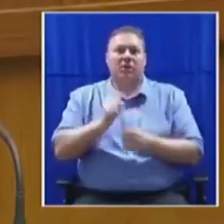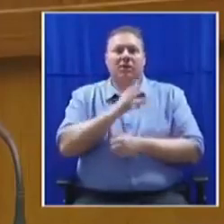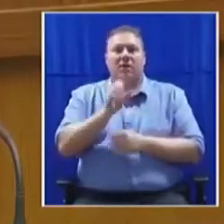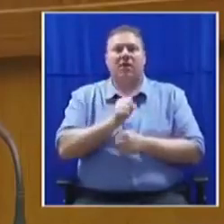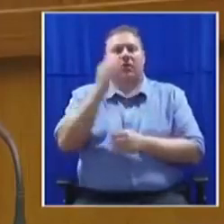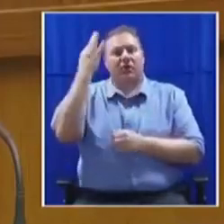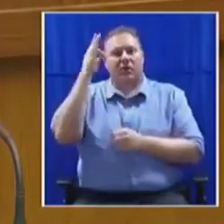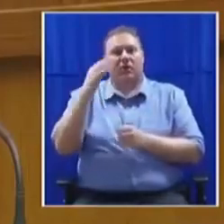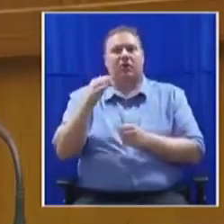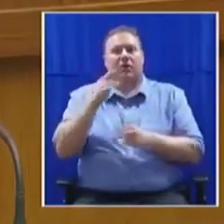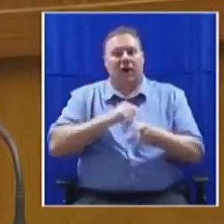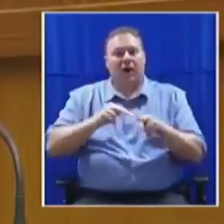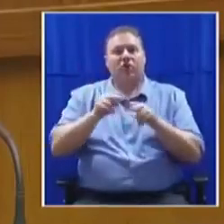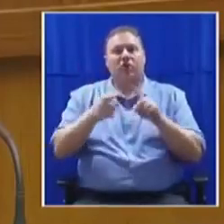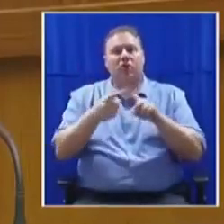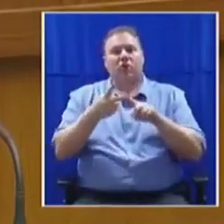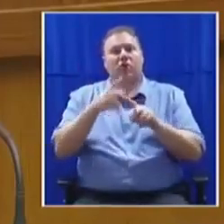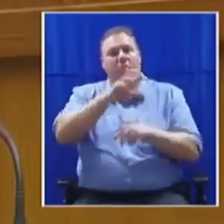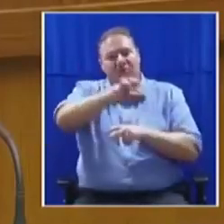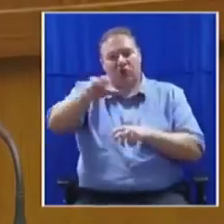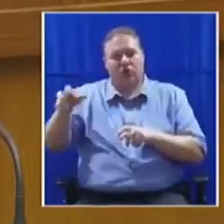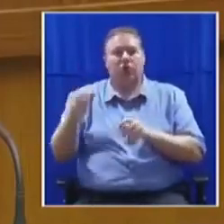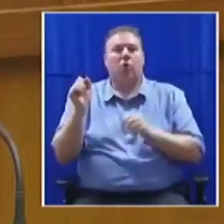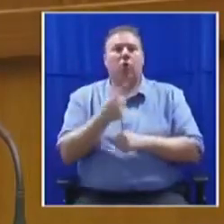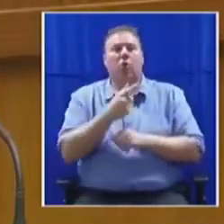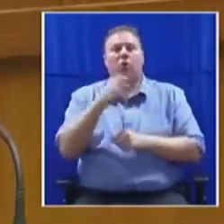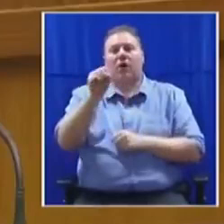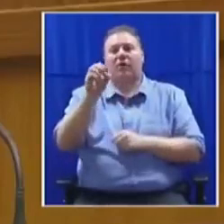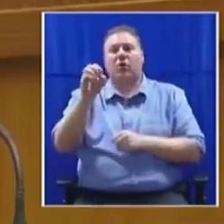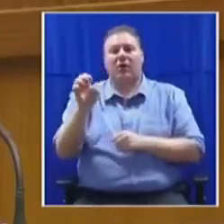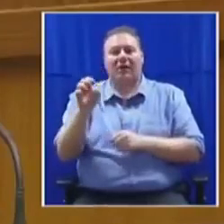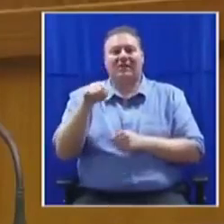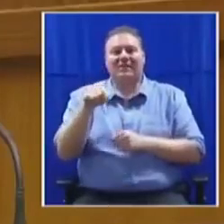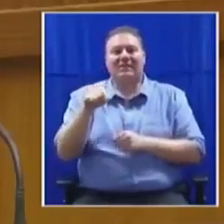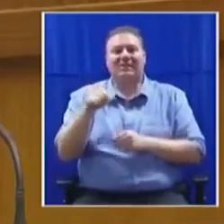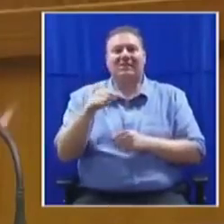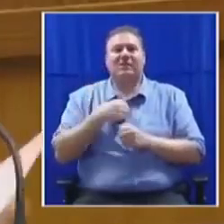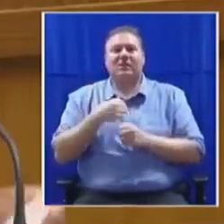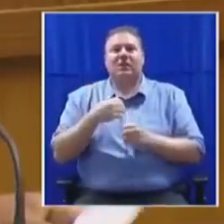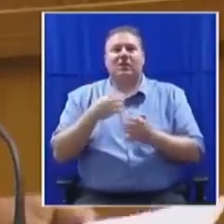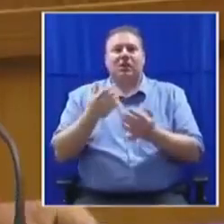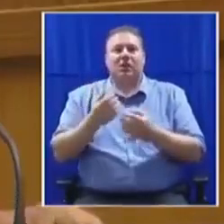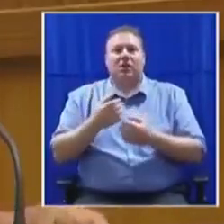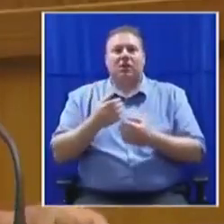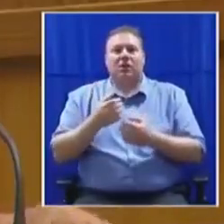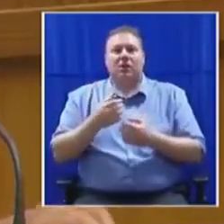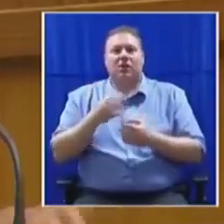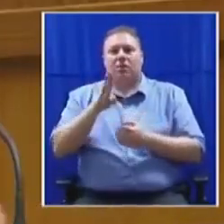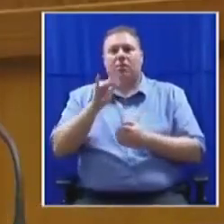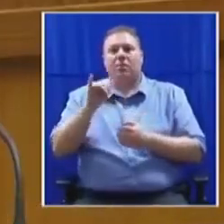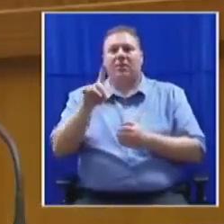and national, provincial and all state-owned companies must be rescued from the control of Bitvest Company,